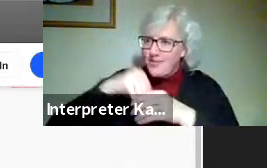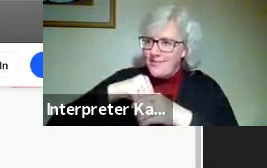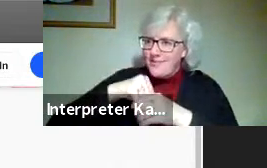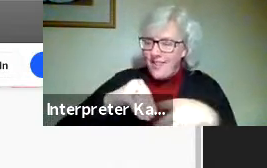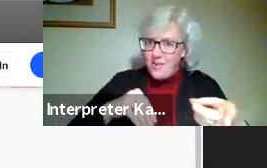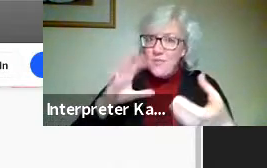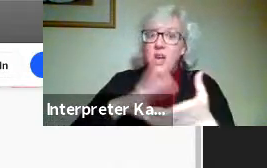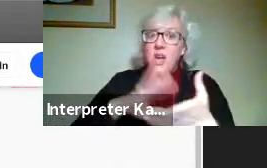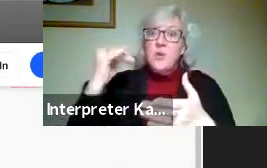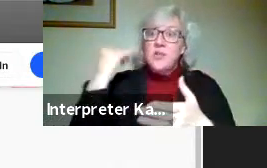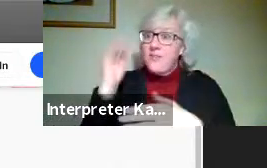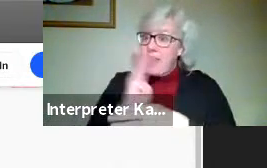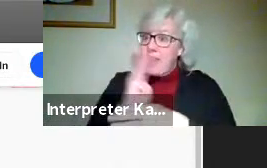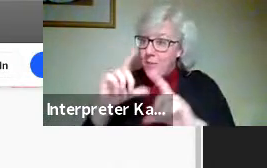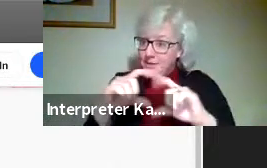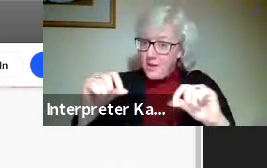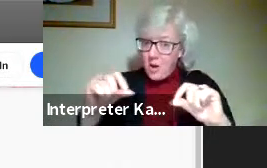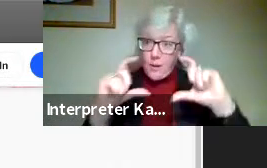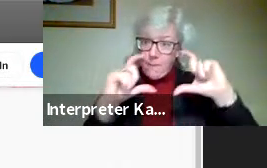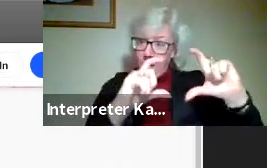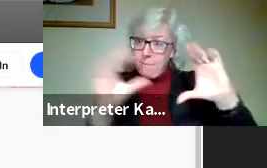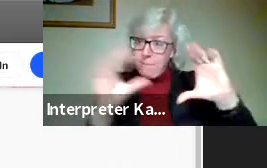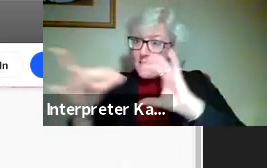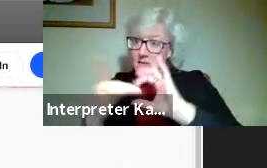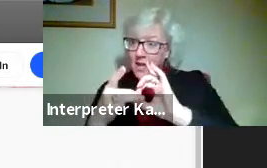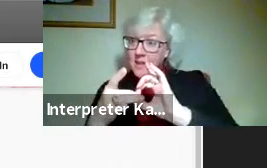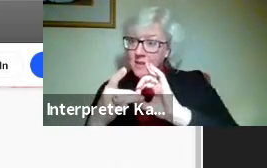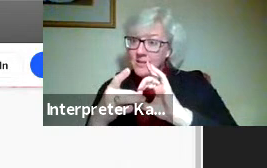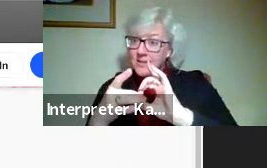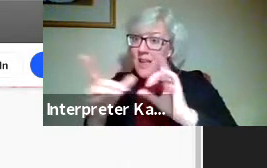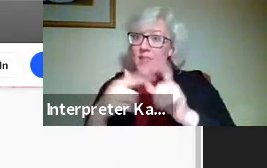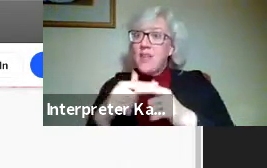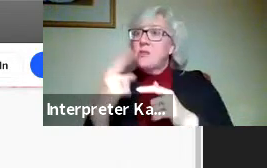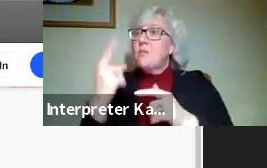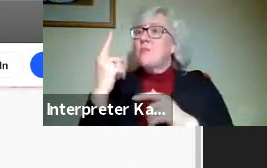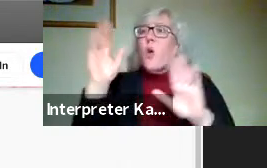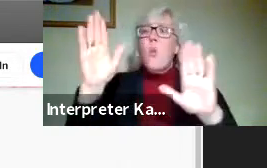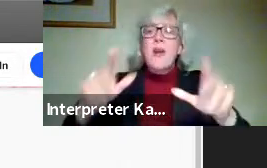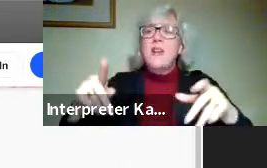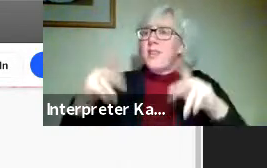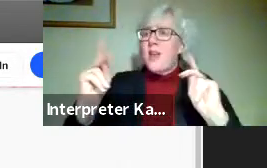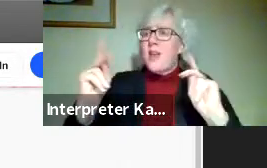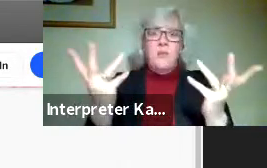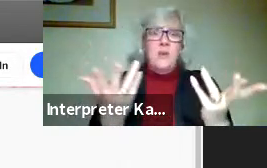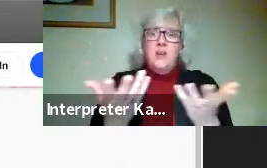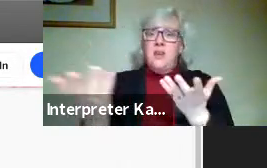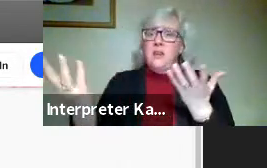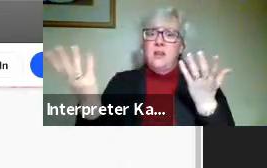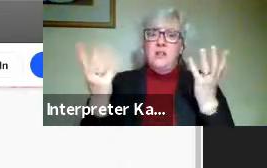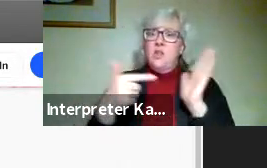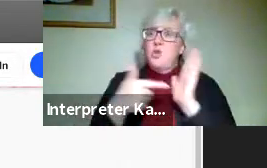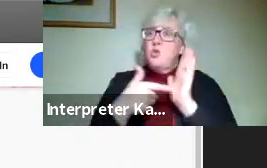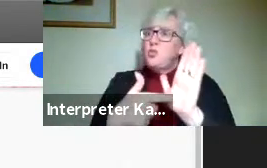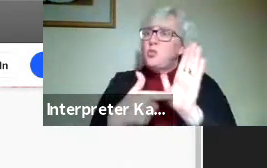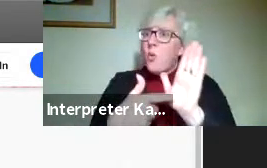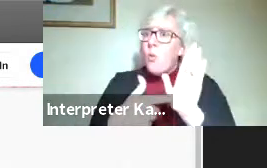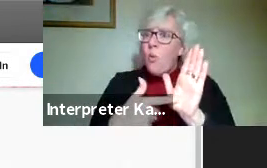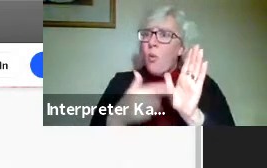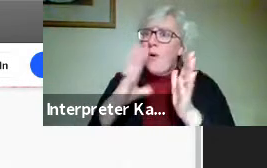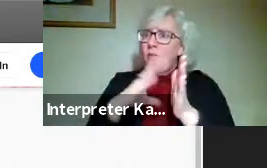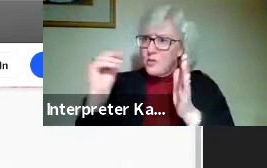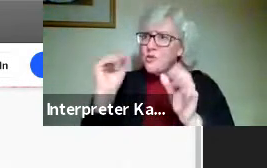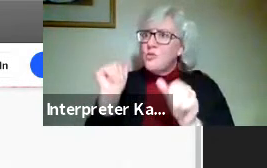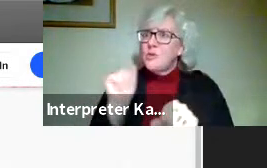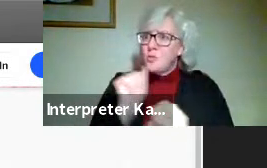if they have a business card, they would put the link onto their business card. So it's just a wonderful opportunity to showcase the students'